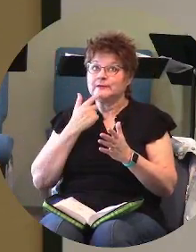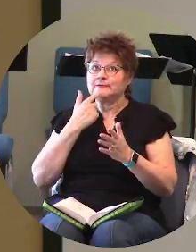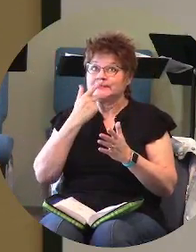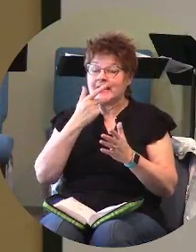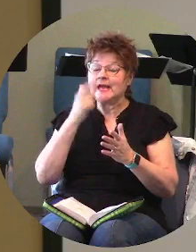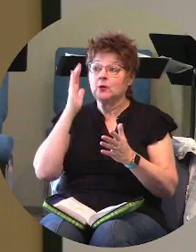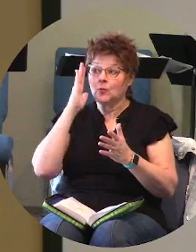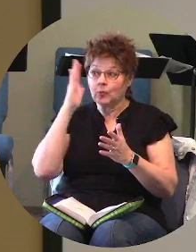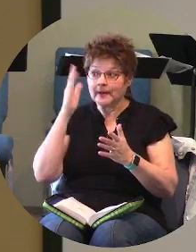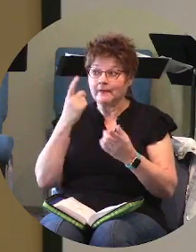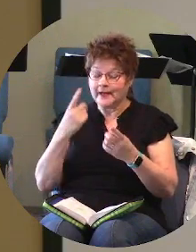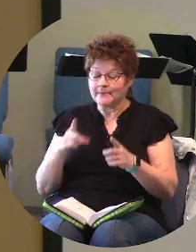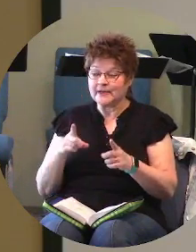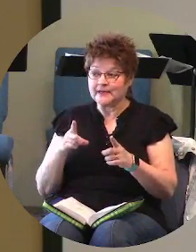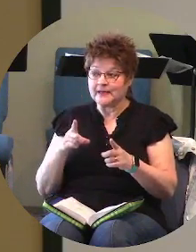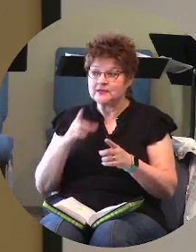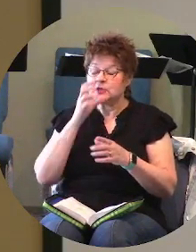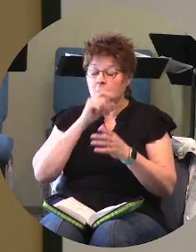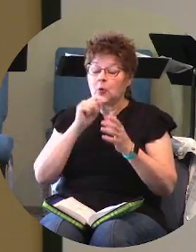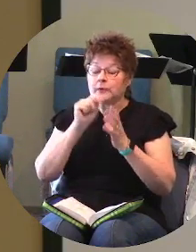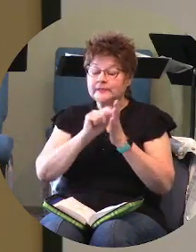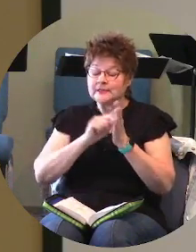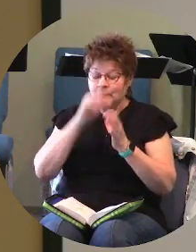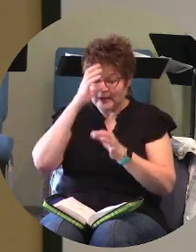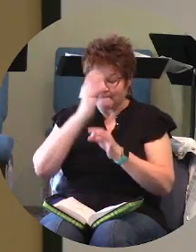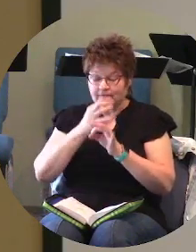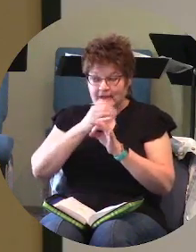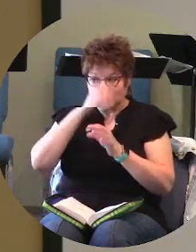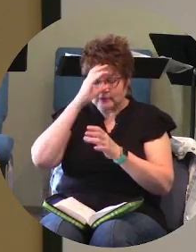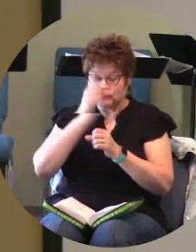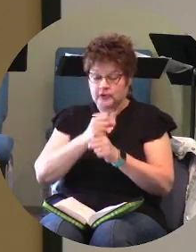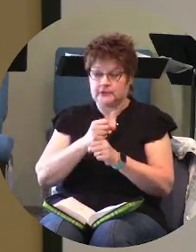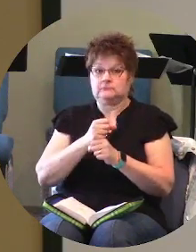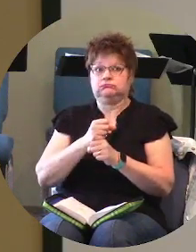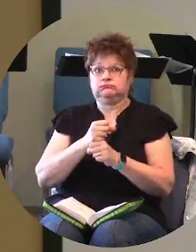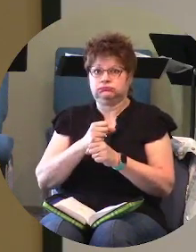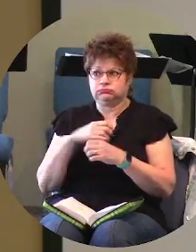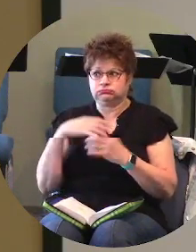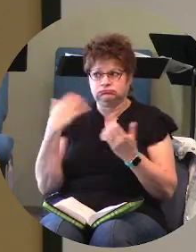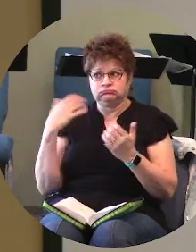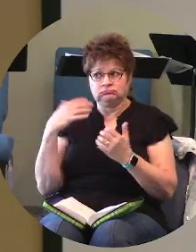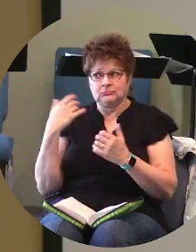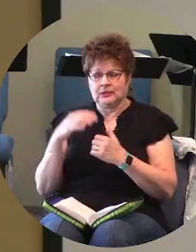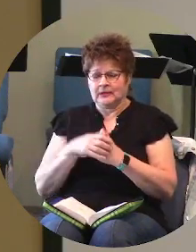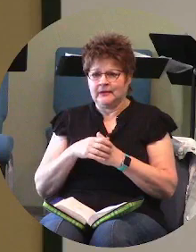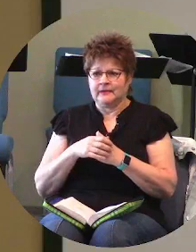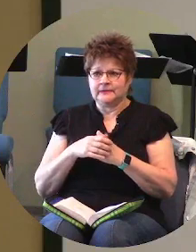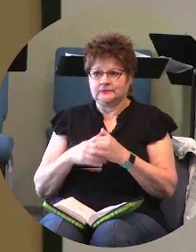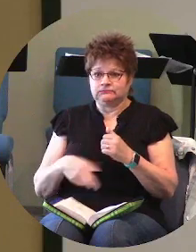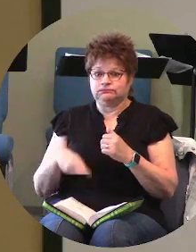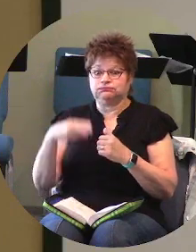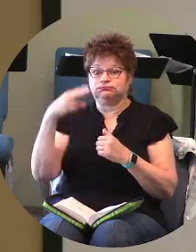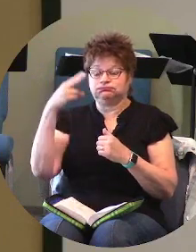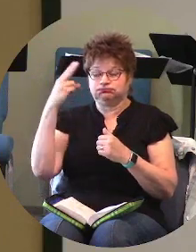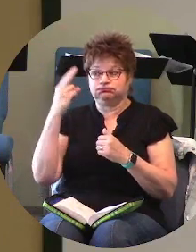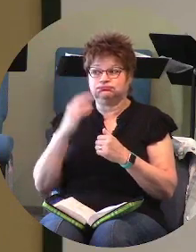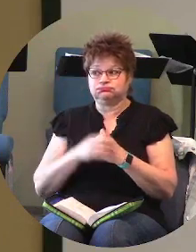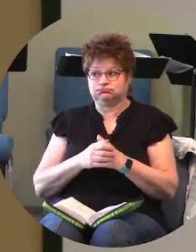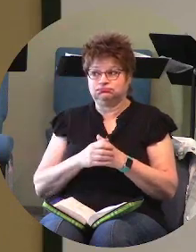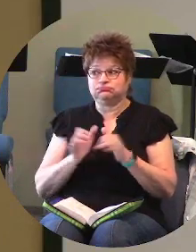so the old testament level of faith and trust let's be honest it was a much higher bar than ours